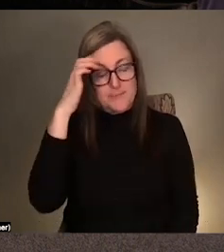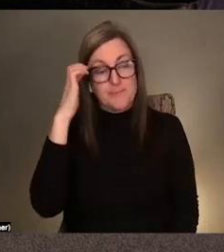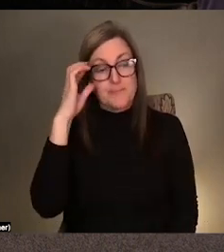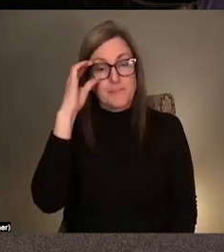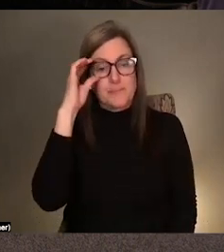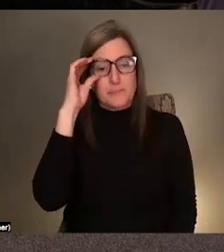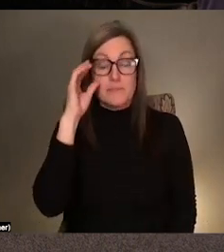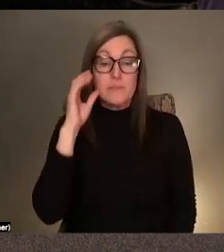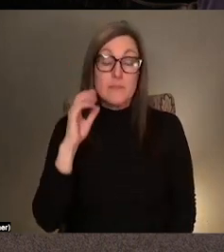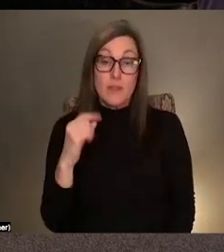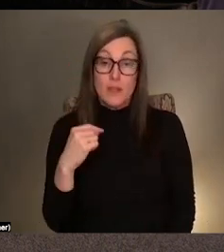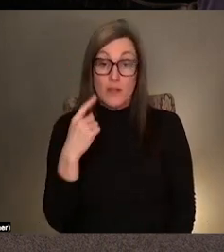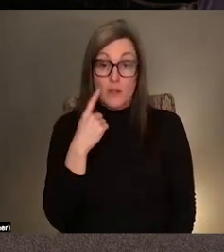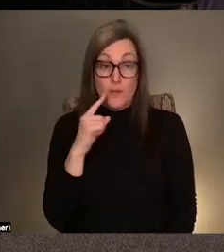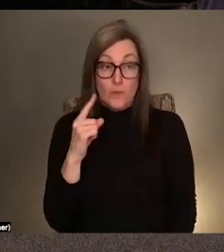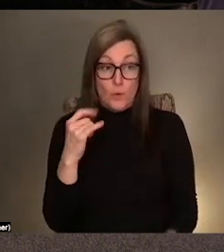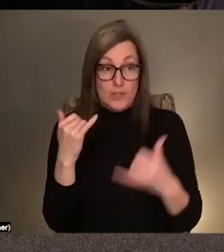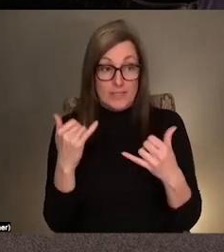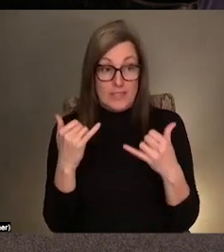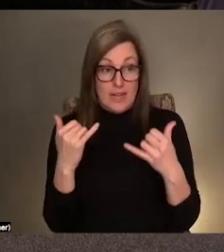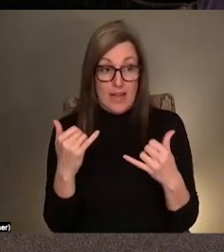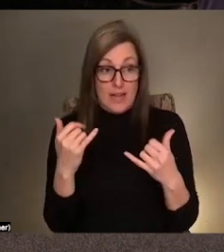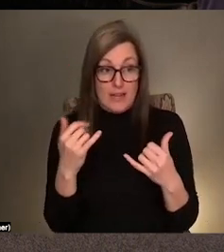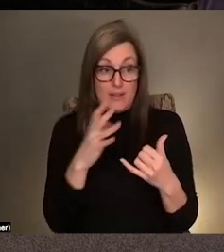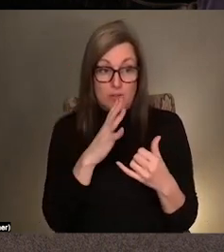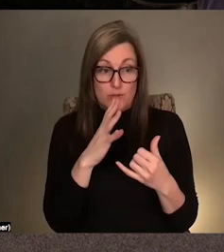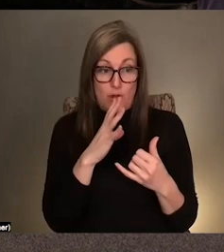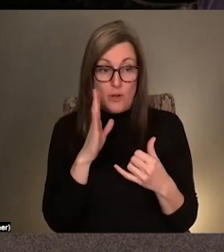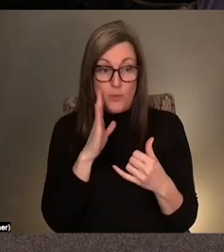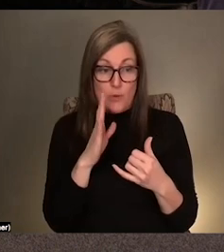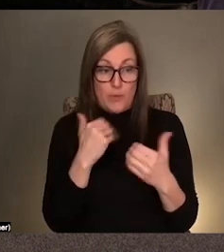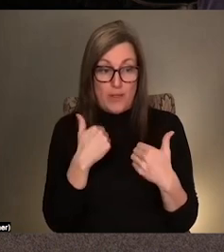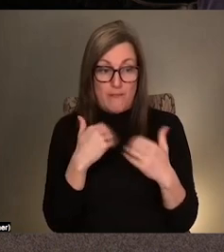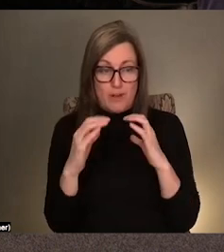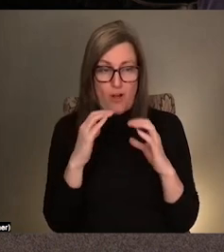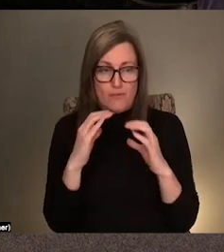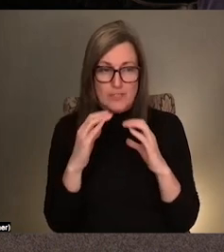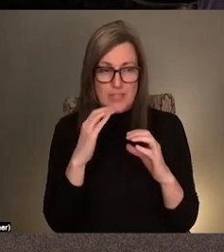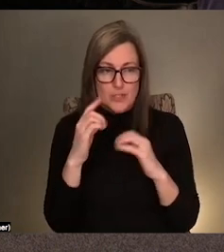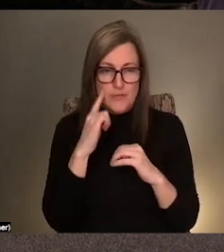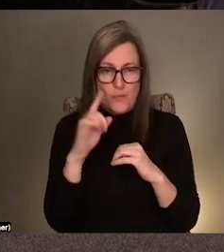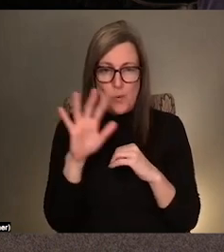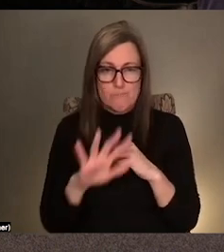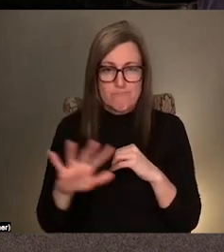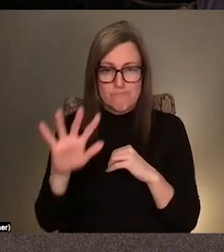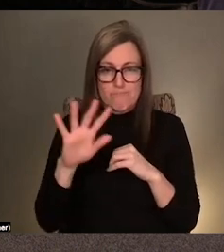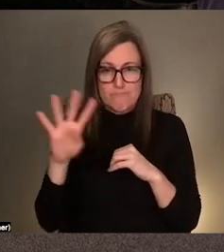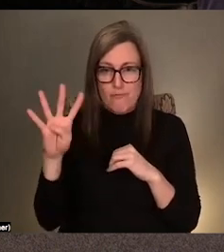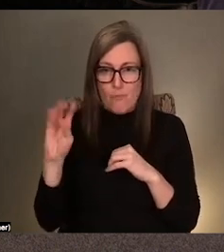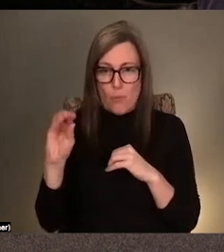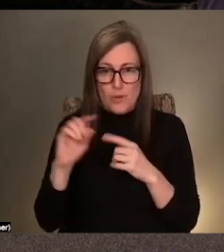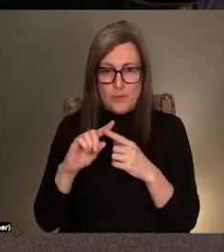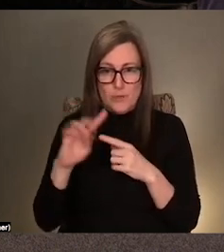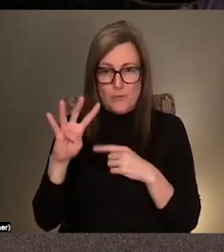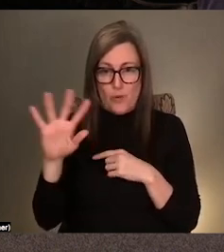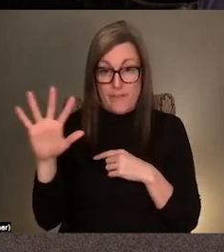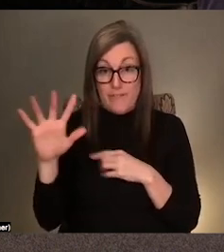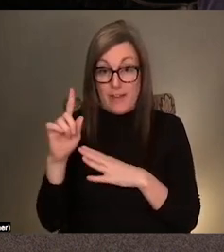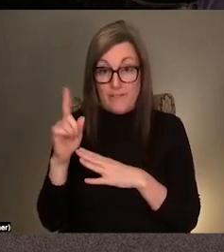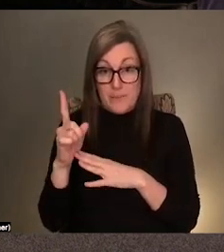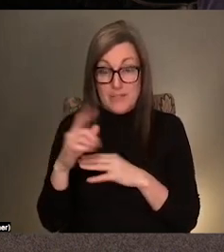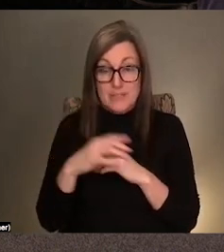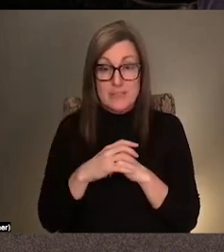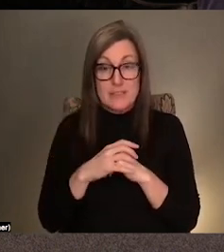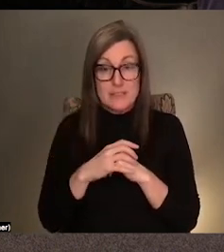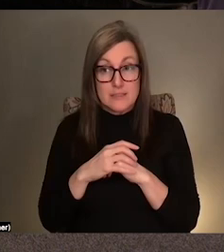So for today's talk, we will be in conversation for about 40 to 45 minutes. We will take questions.